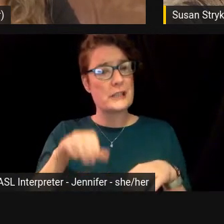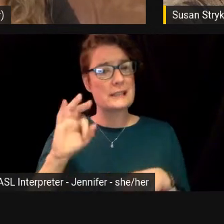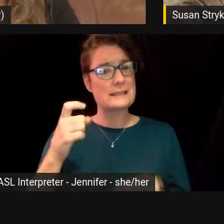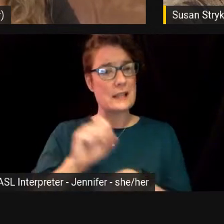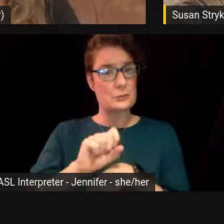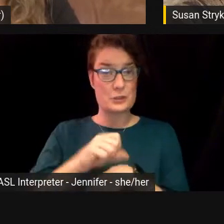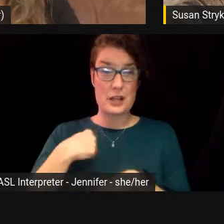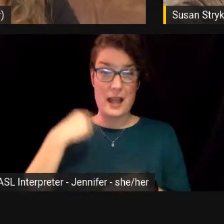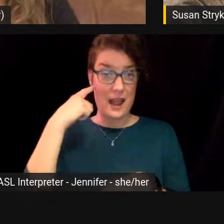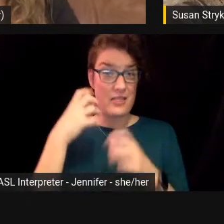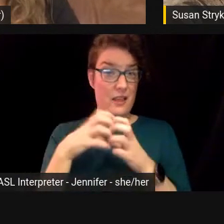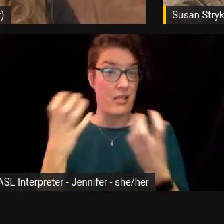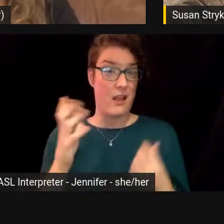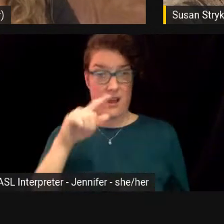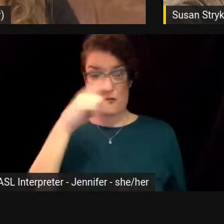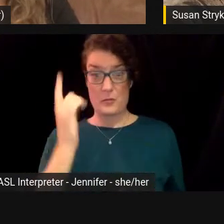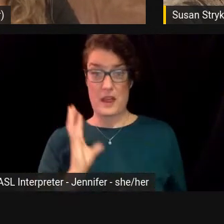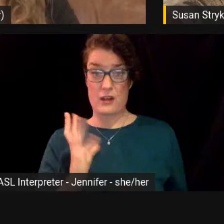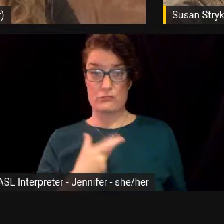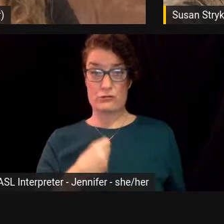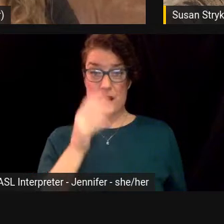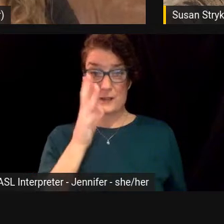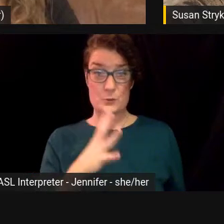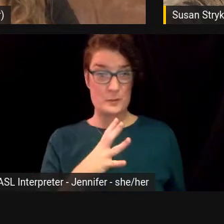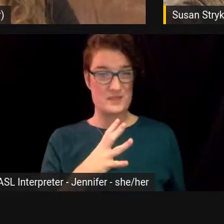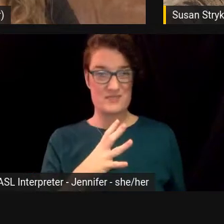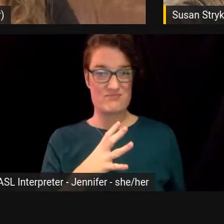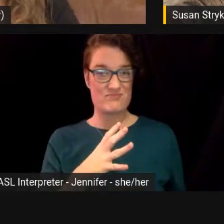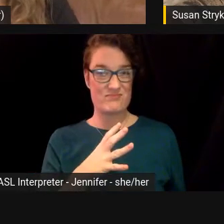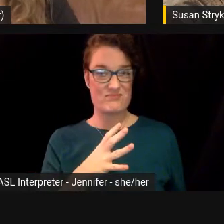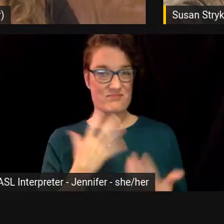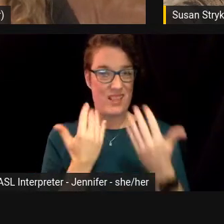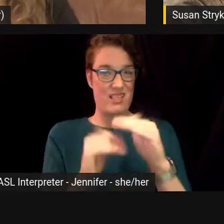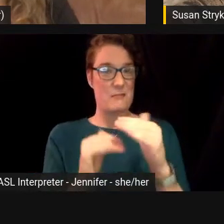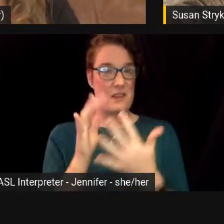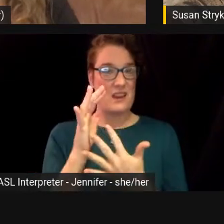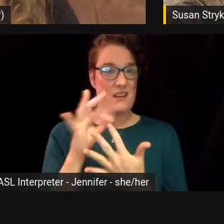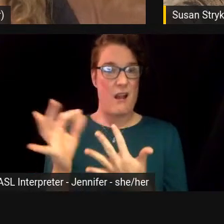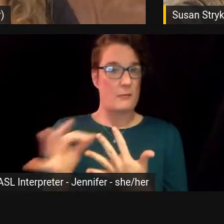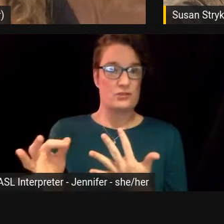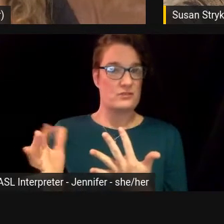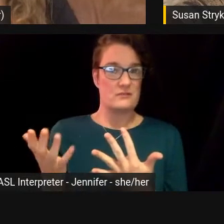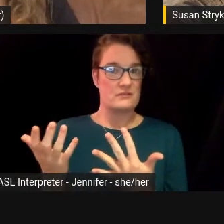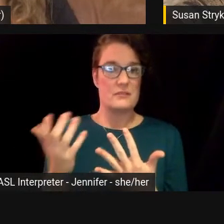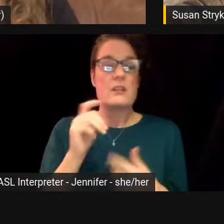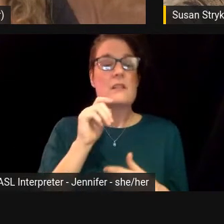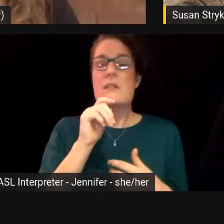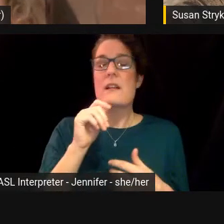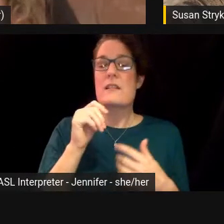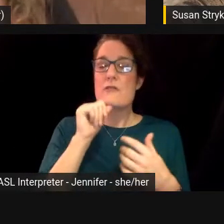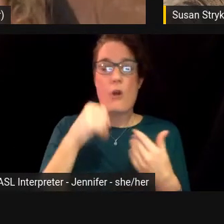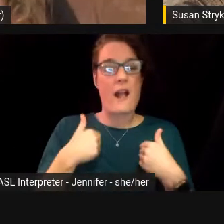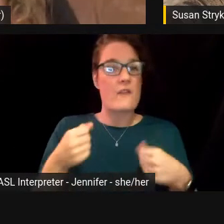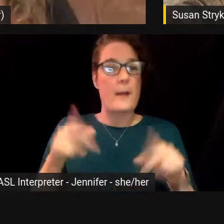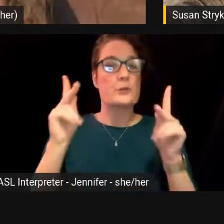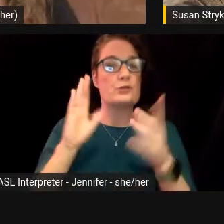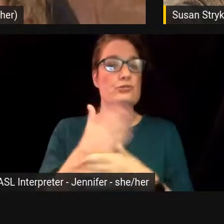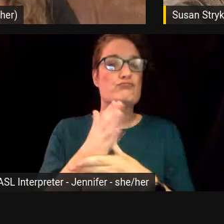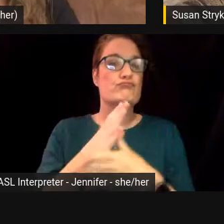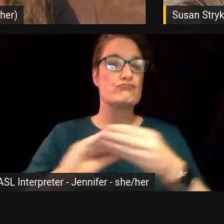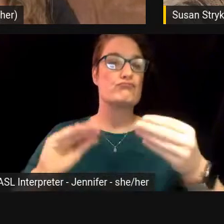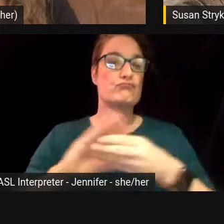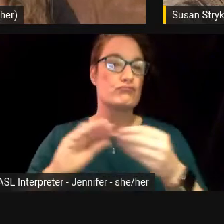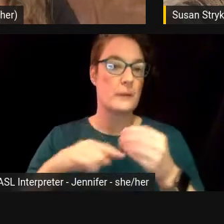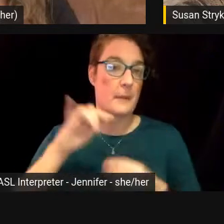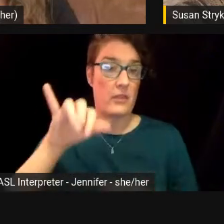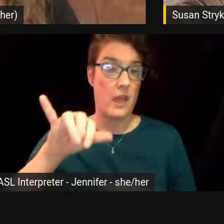lot of black trans women don't get a lot of opportunity to actually talk about that. But it's where I learned to have